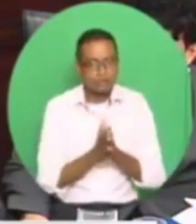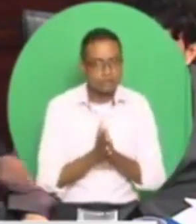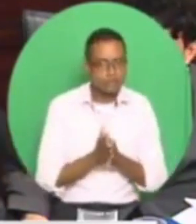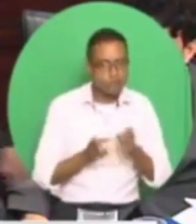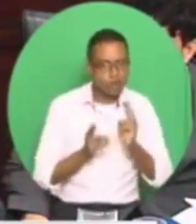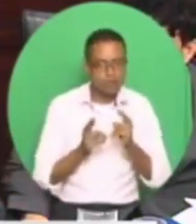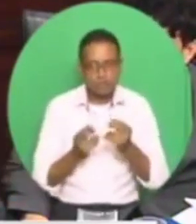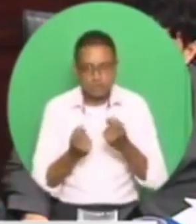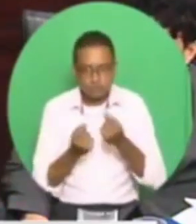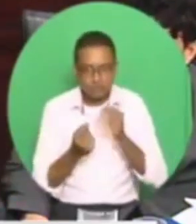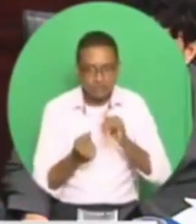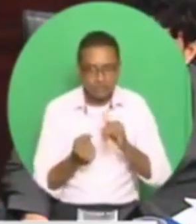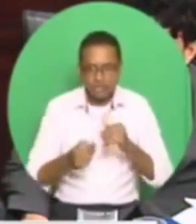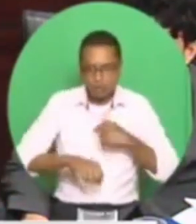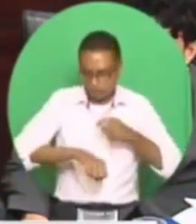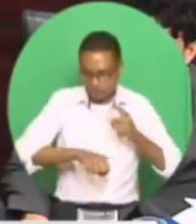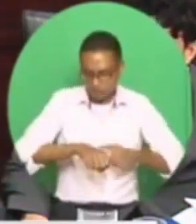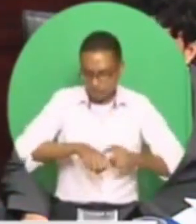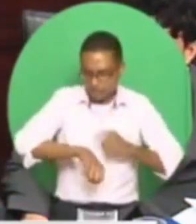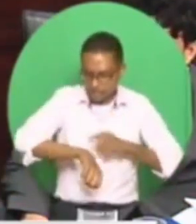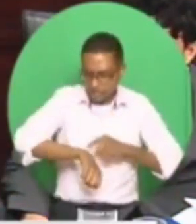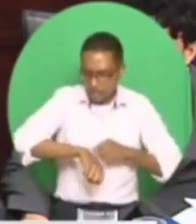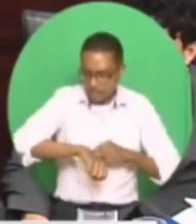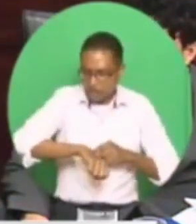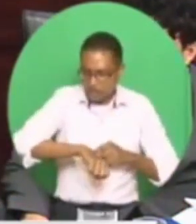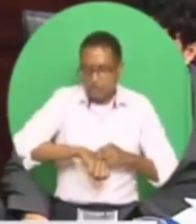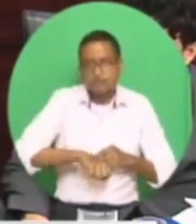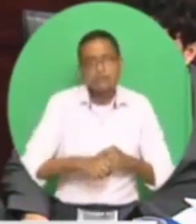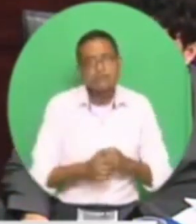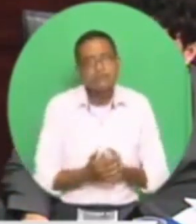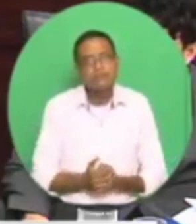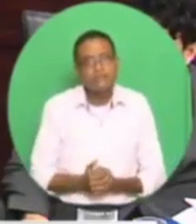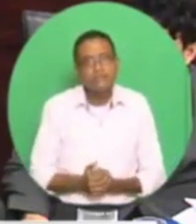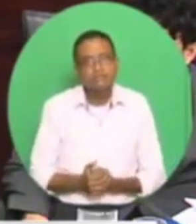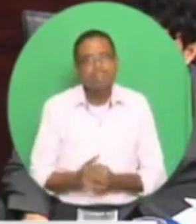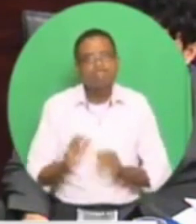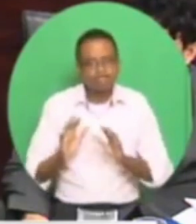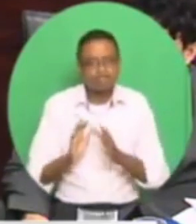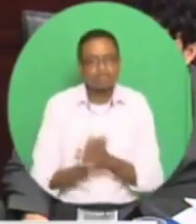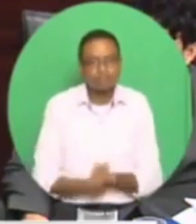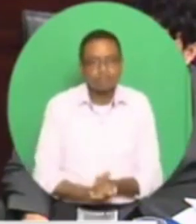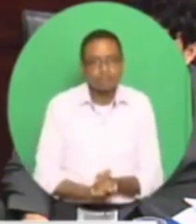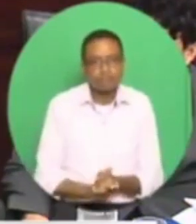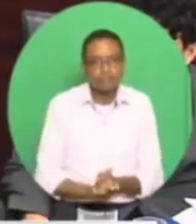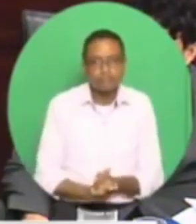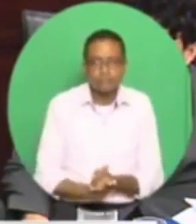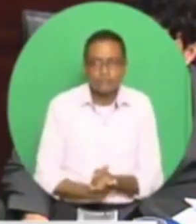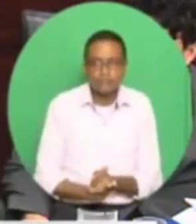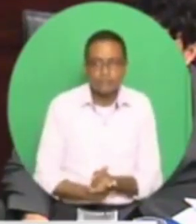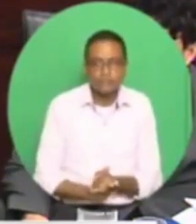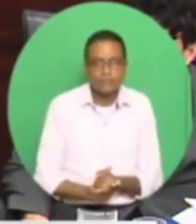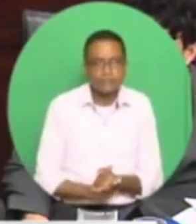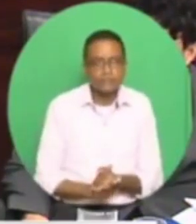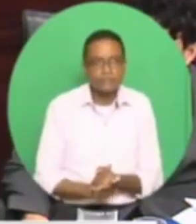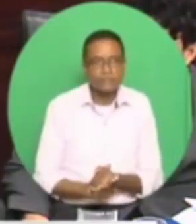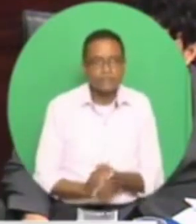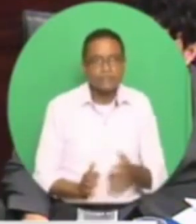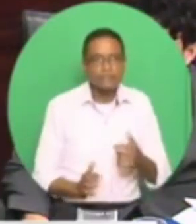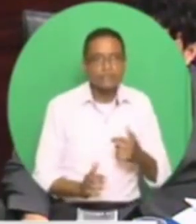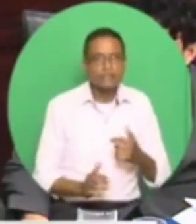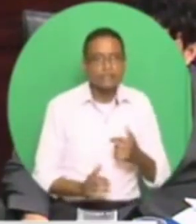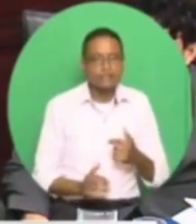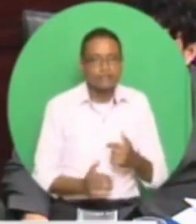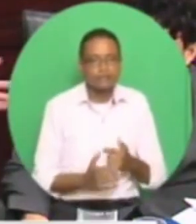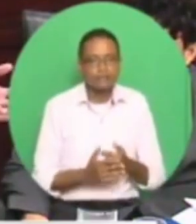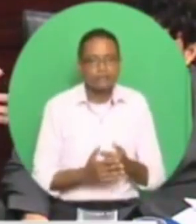How much time? Check your time. Of normal time. Yeah. Madam Speaker, it came to my attention. I was connecting the dots